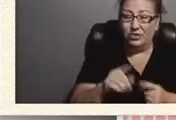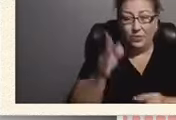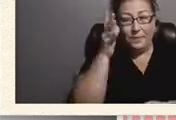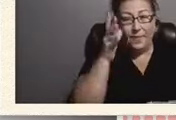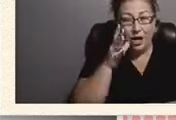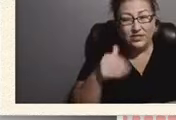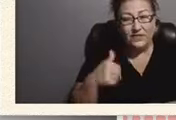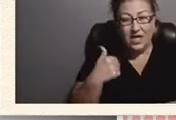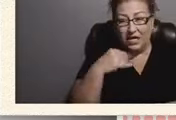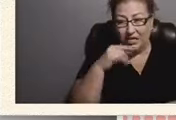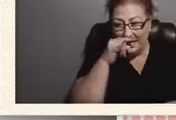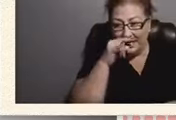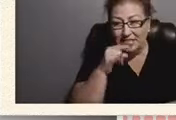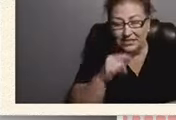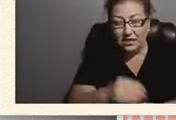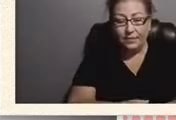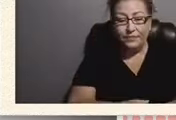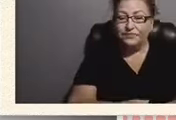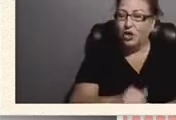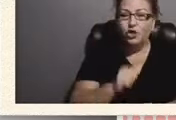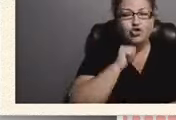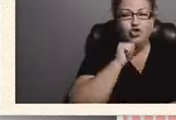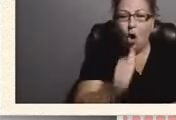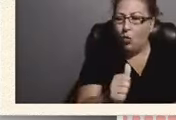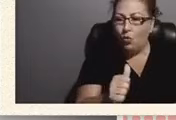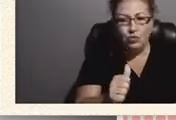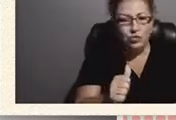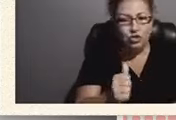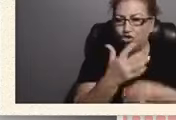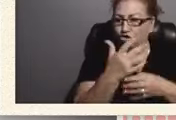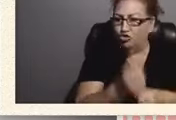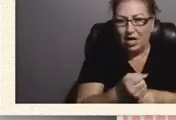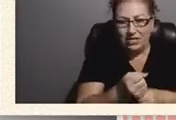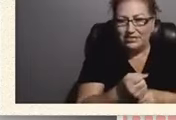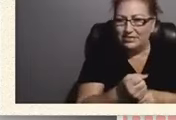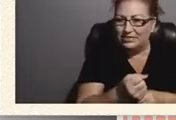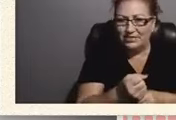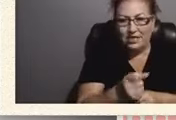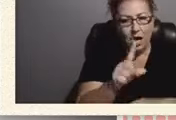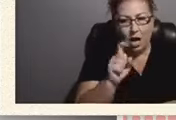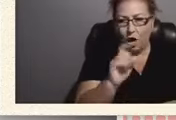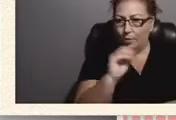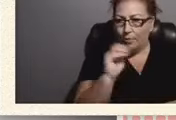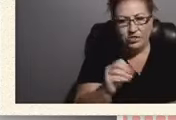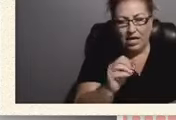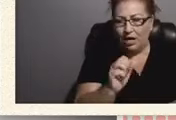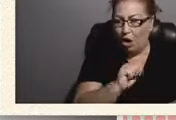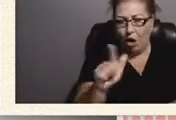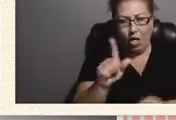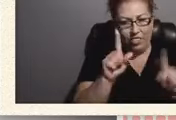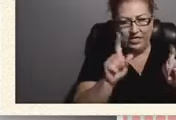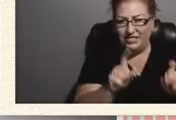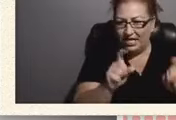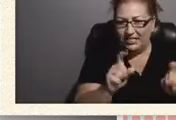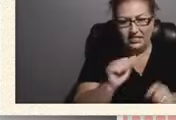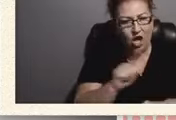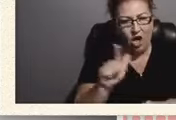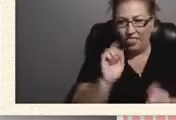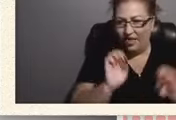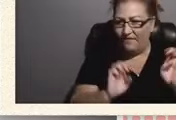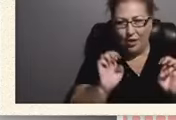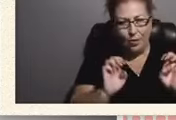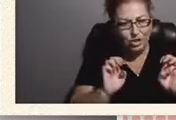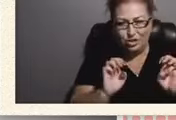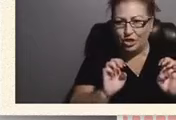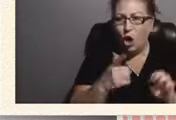do not trust 100% all the tests or evaluation. Go with your